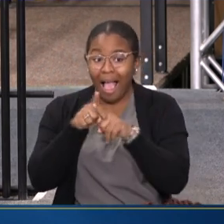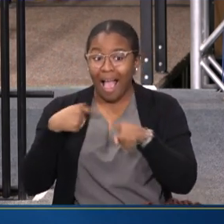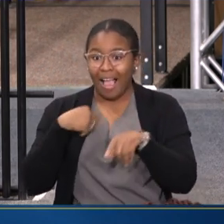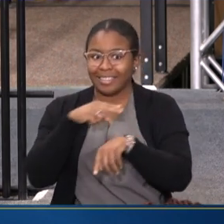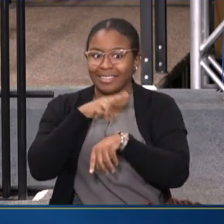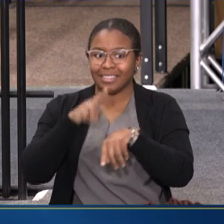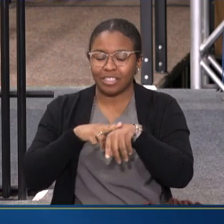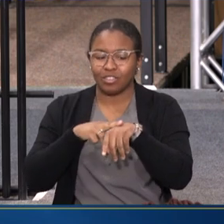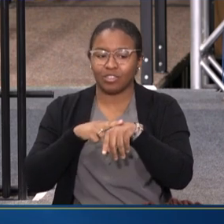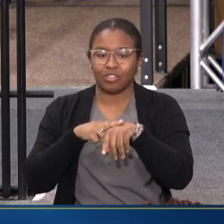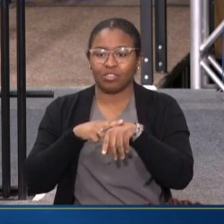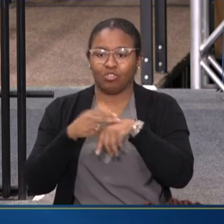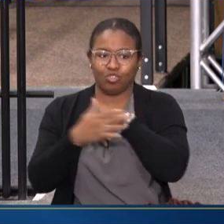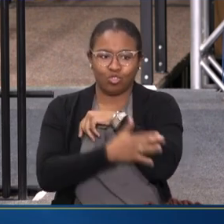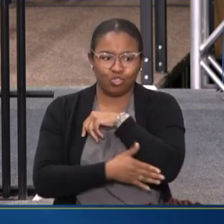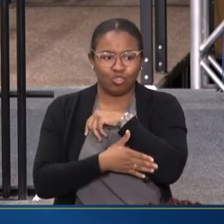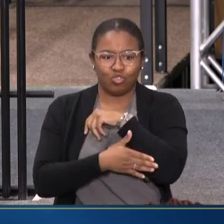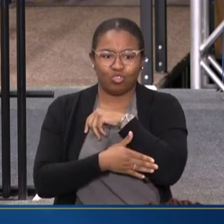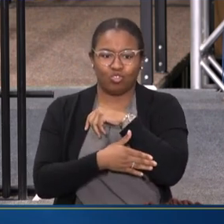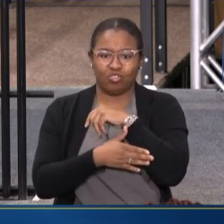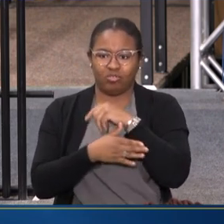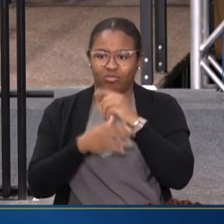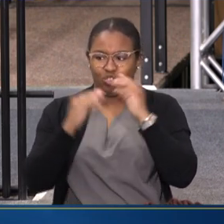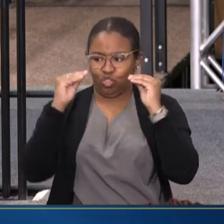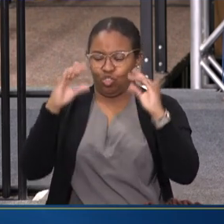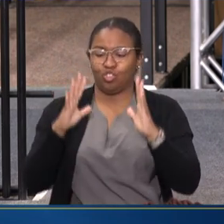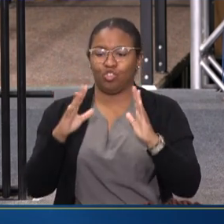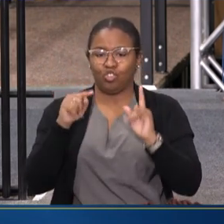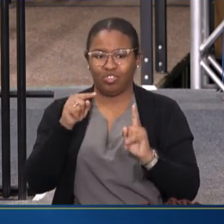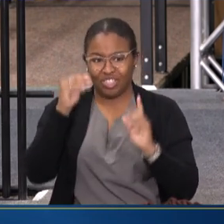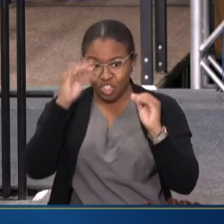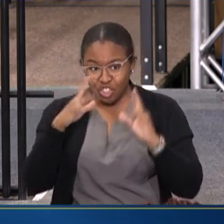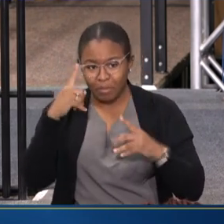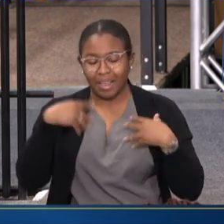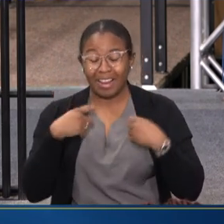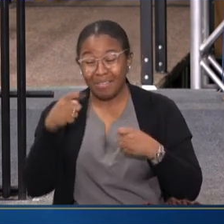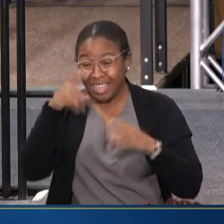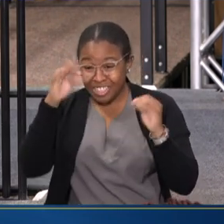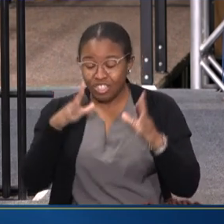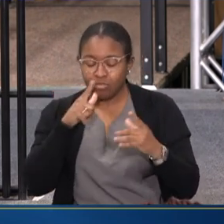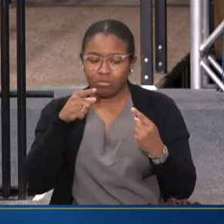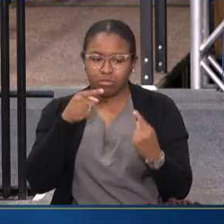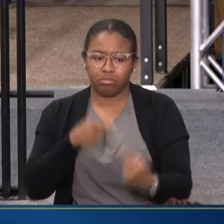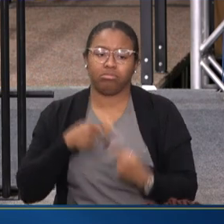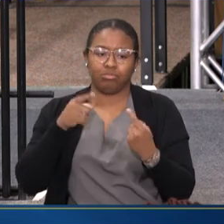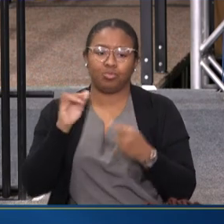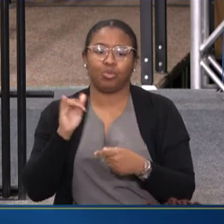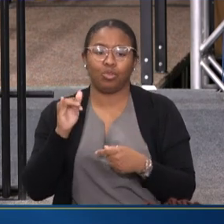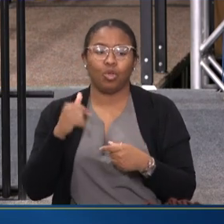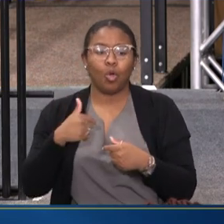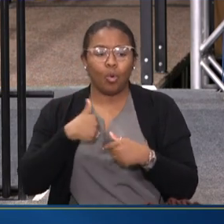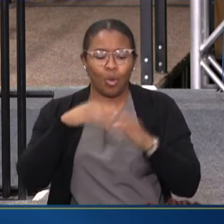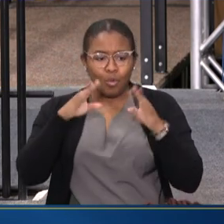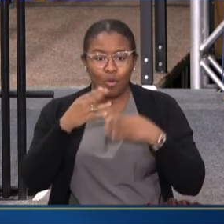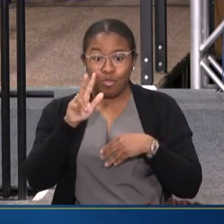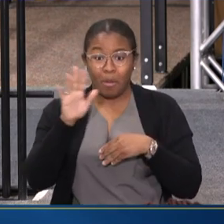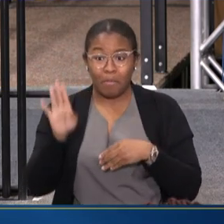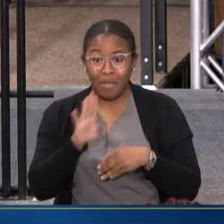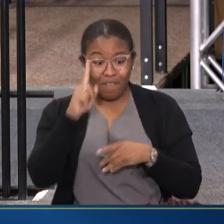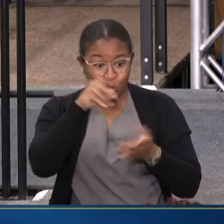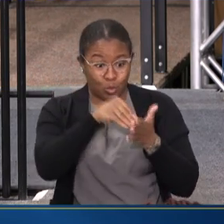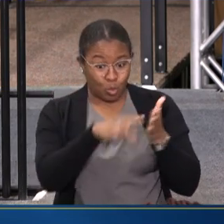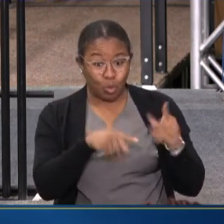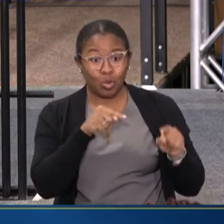NATION'S TEACHERS. BECAUSE OUR TEACHERS HAVE REALLY STRUGGLED ALSO. WE WORKED ON $3 BILLION FOR